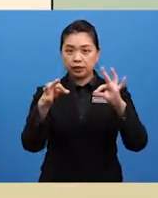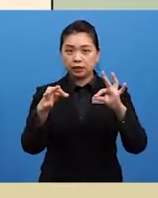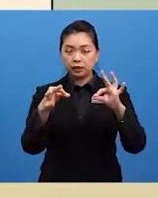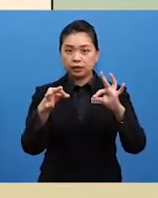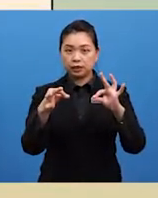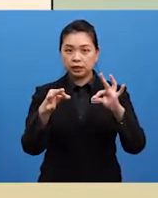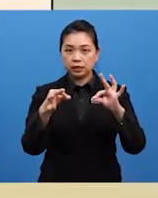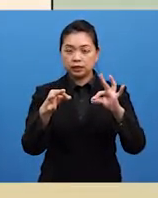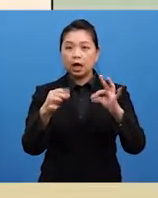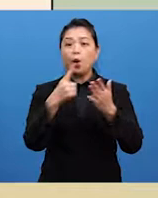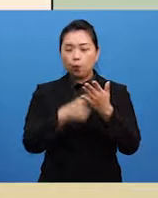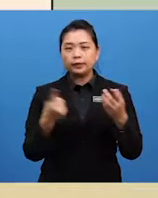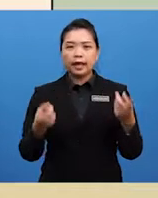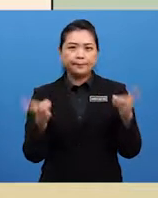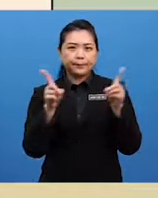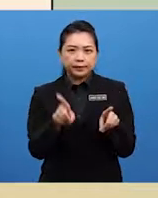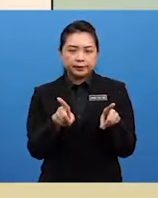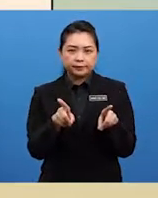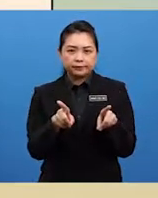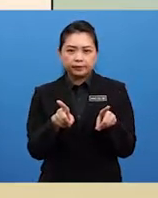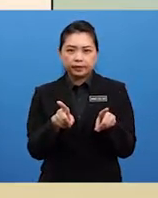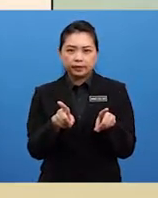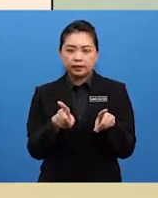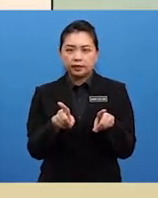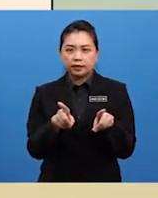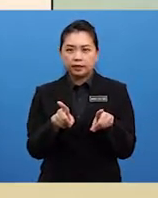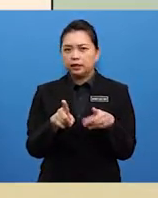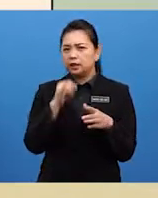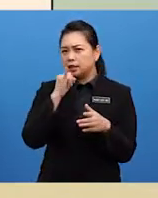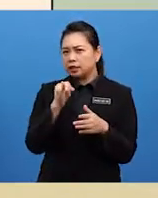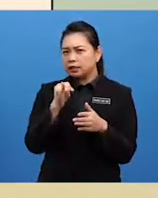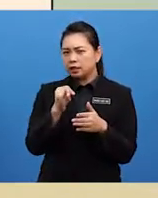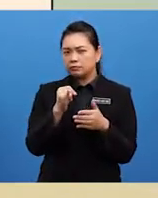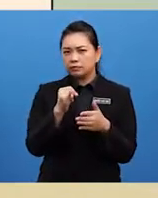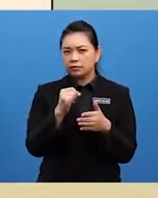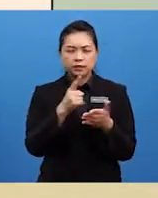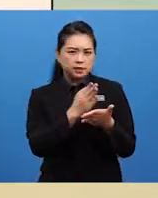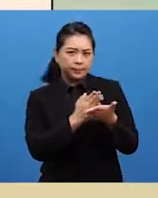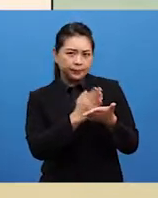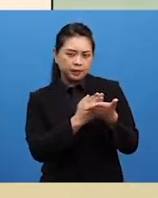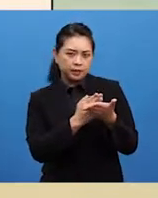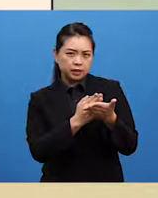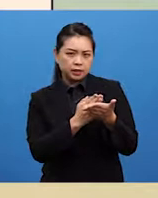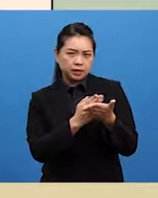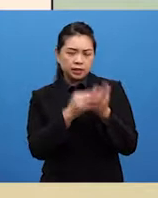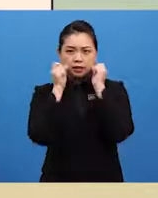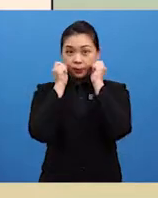What happens? Is there something surprising and unexpected?